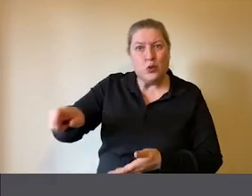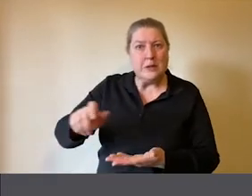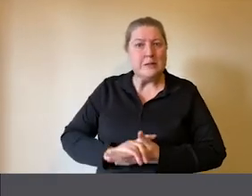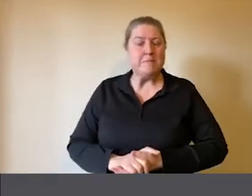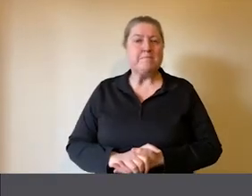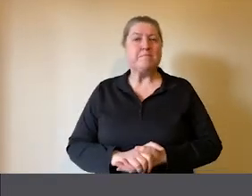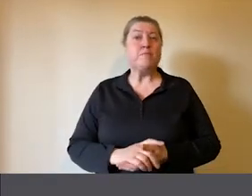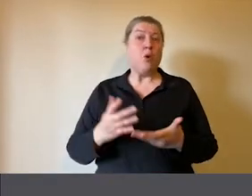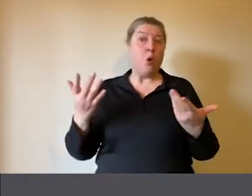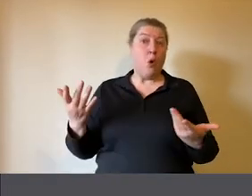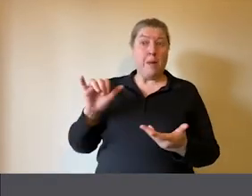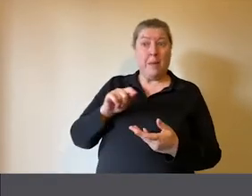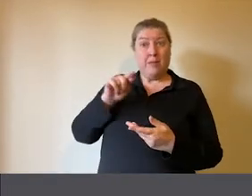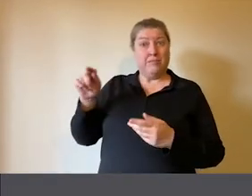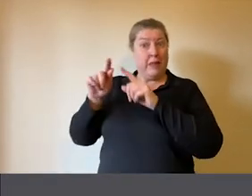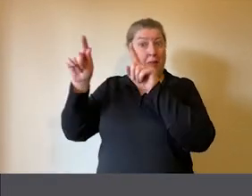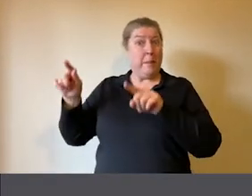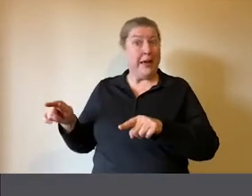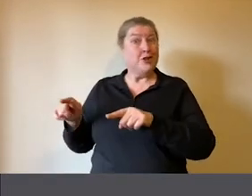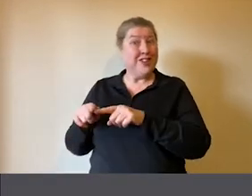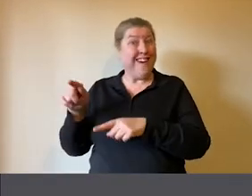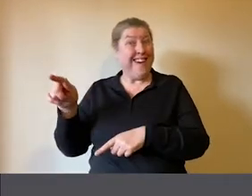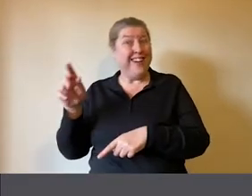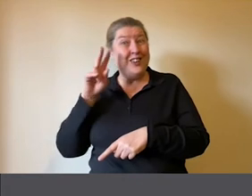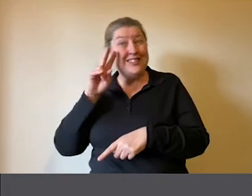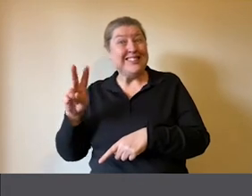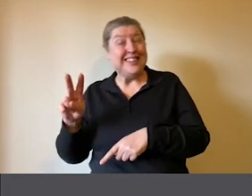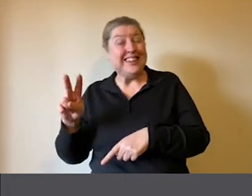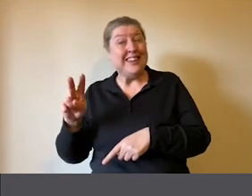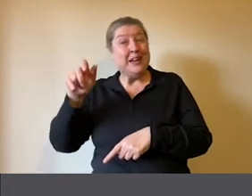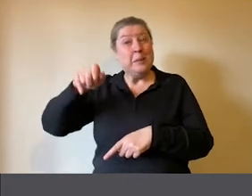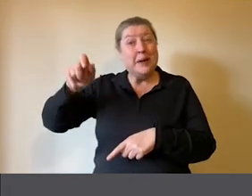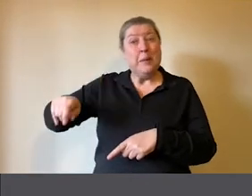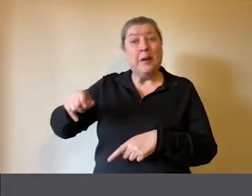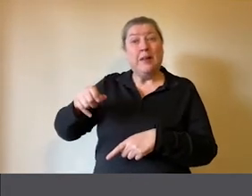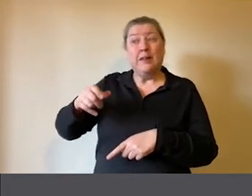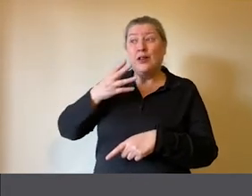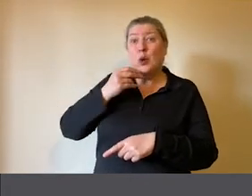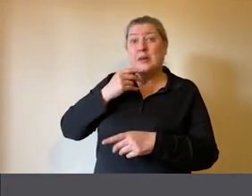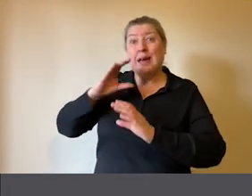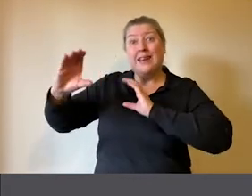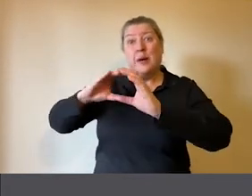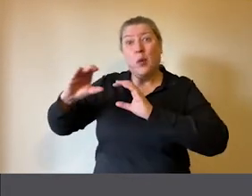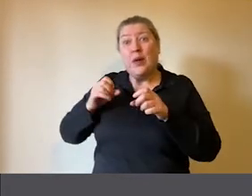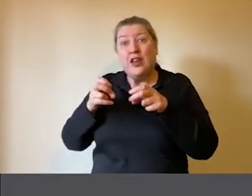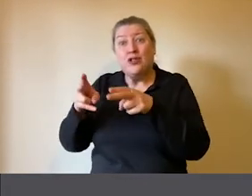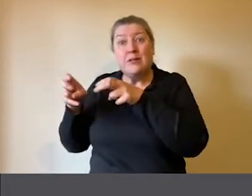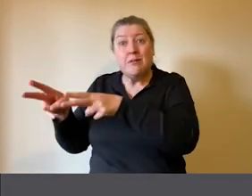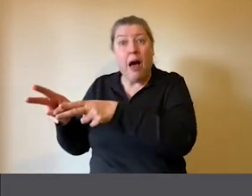be, as in the picture you can see to the right, people seeing the use of other communication styles,